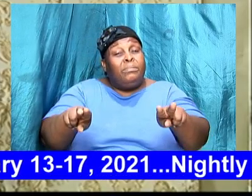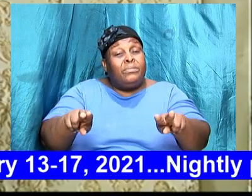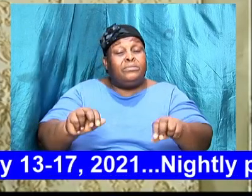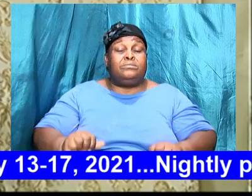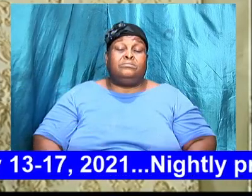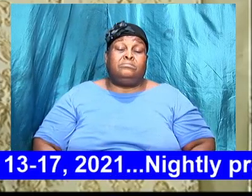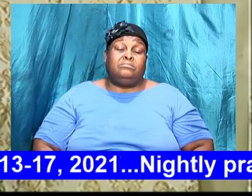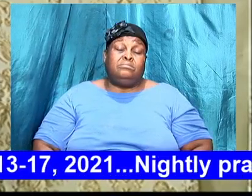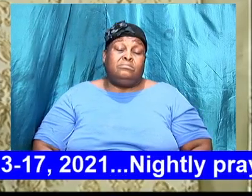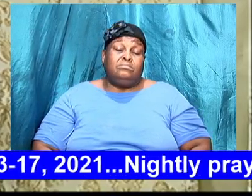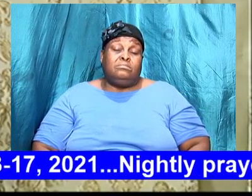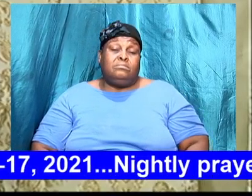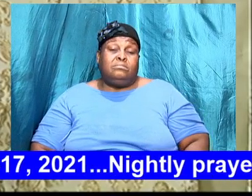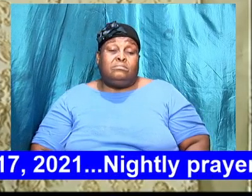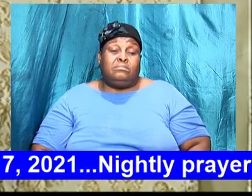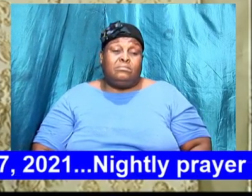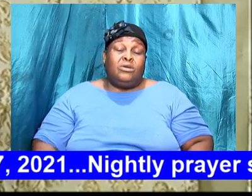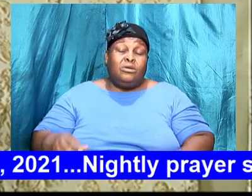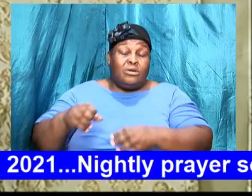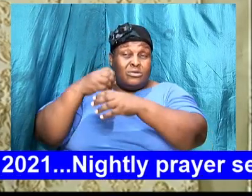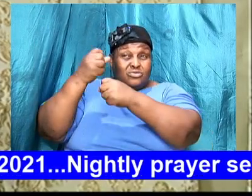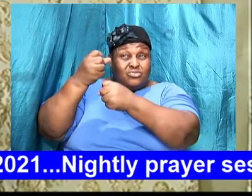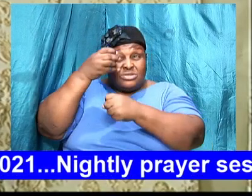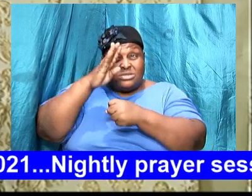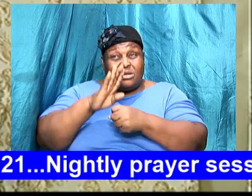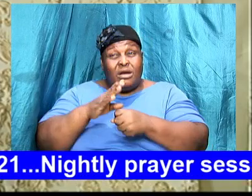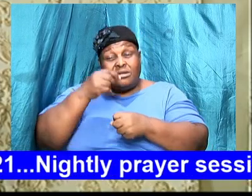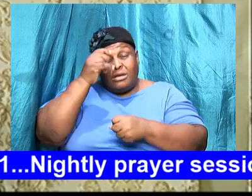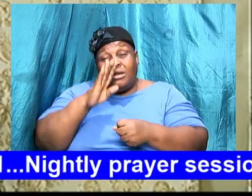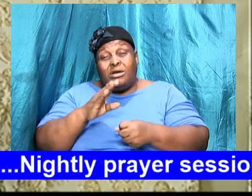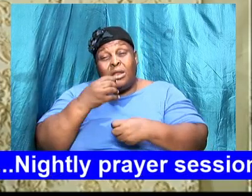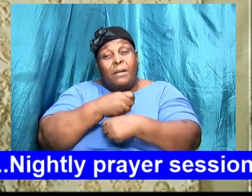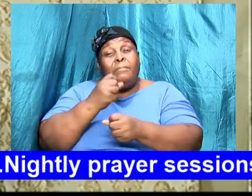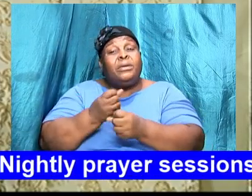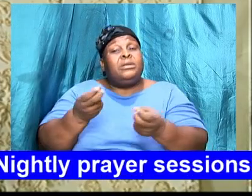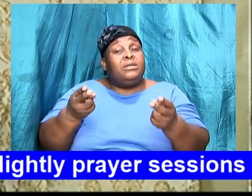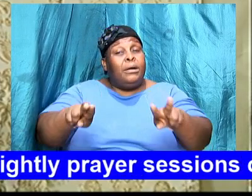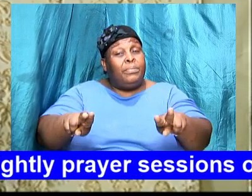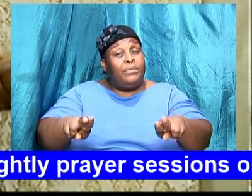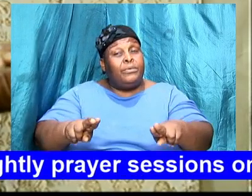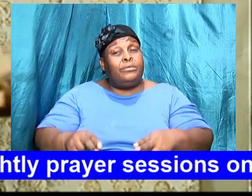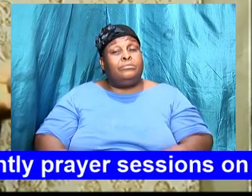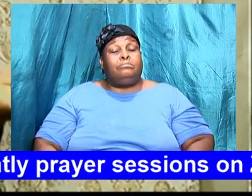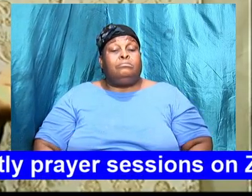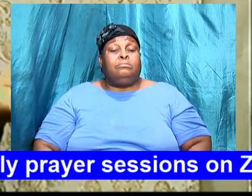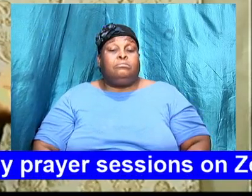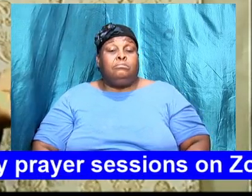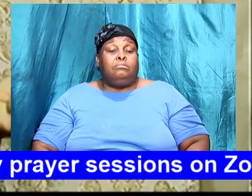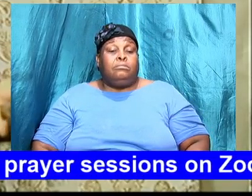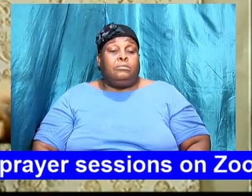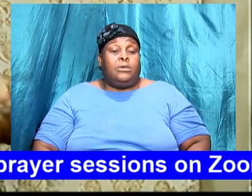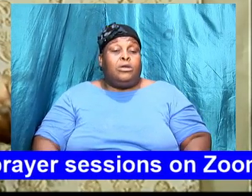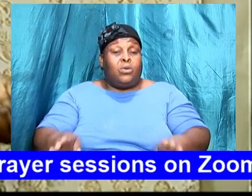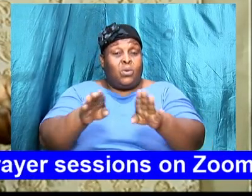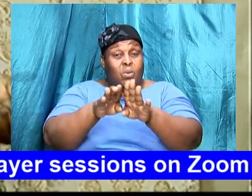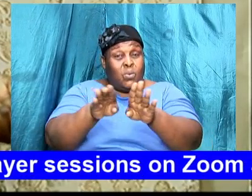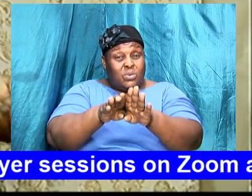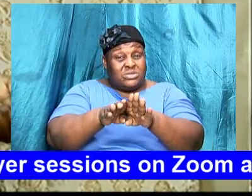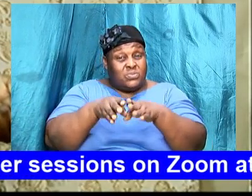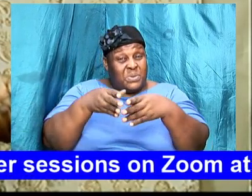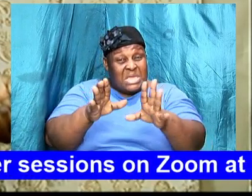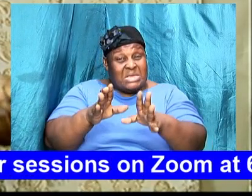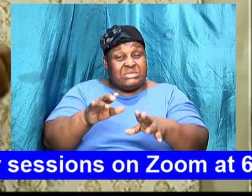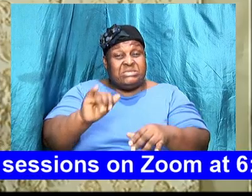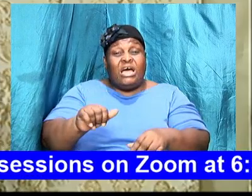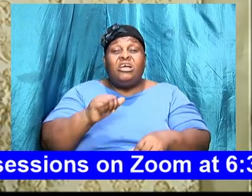if you trust God if you believe God God is going to bring it to pass he's going to work the thing out close the door that should be closed open the doors that